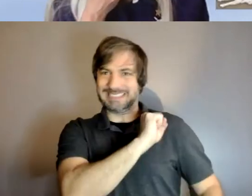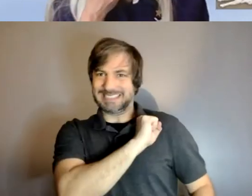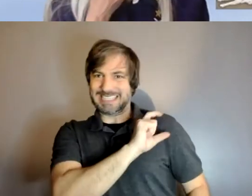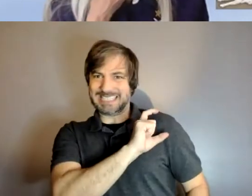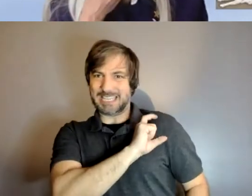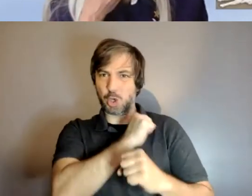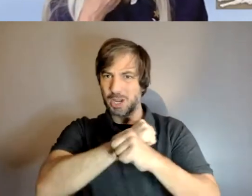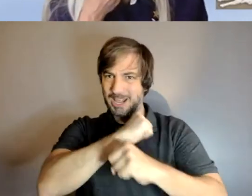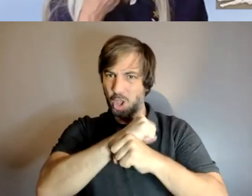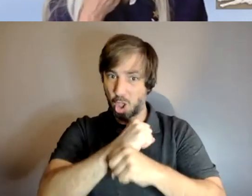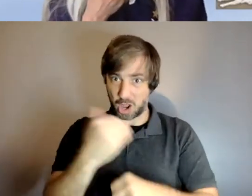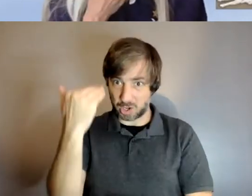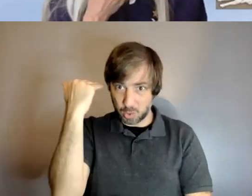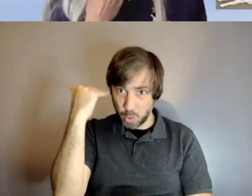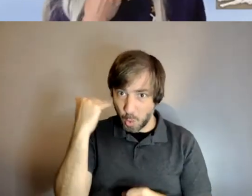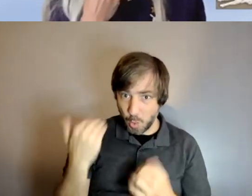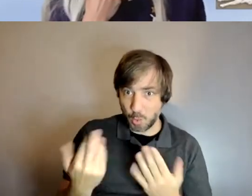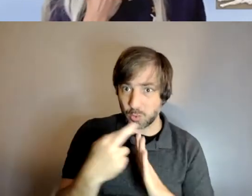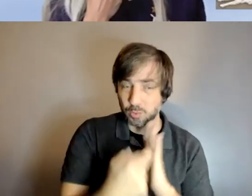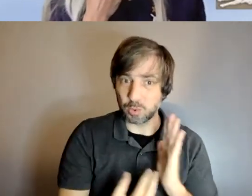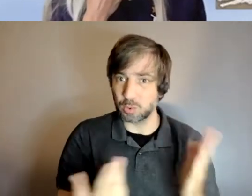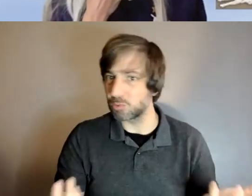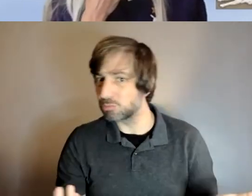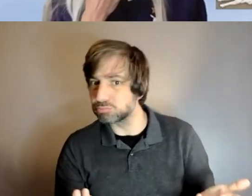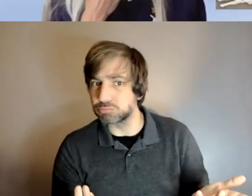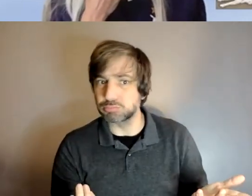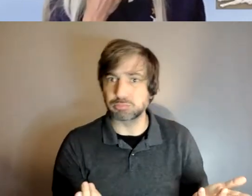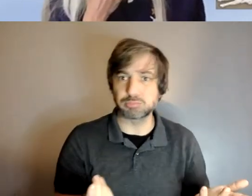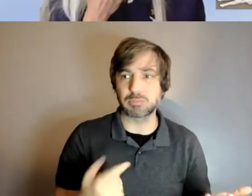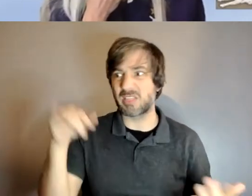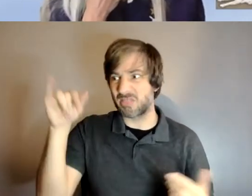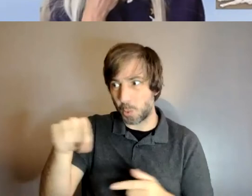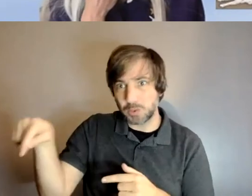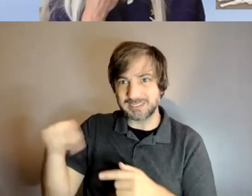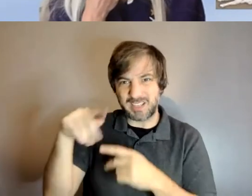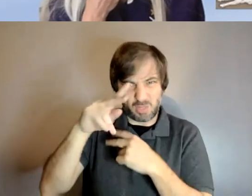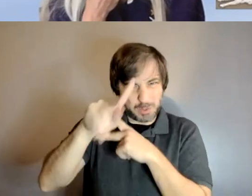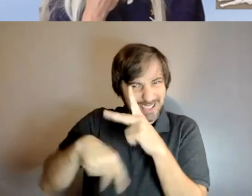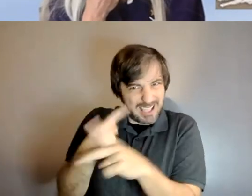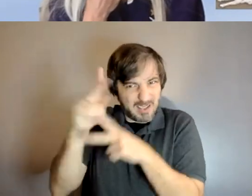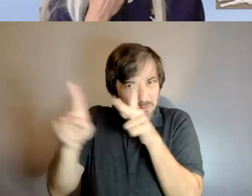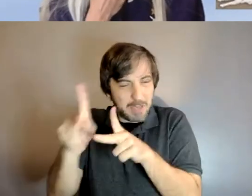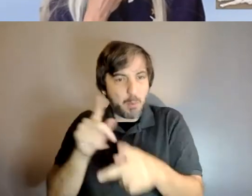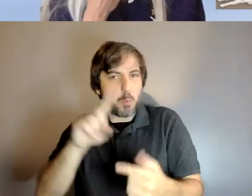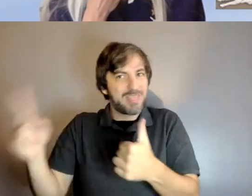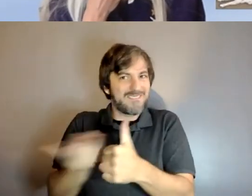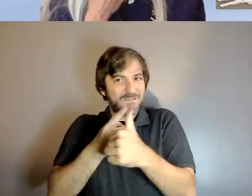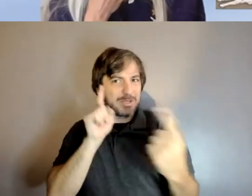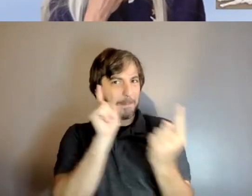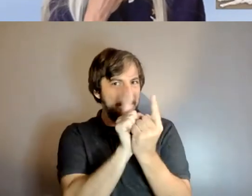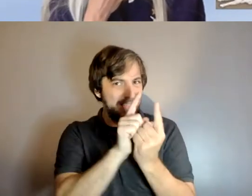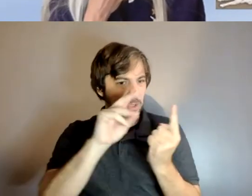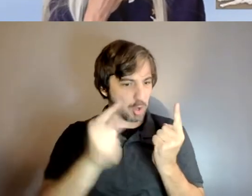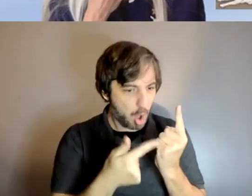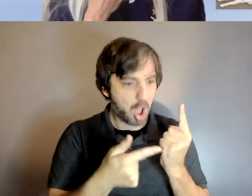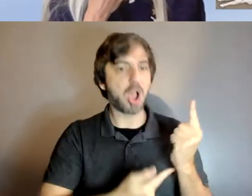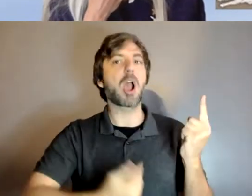does the very first person who is the person that would first meet this dog understand these rules and these